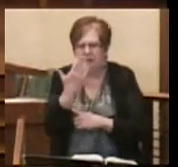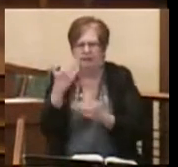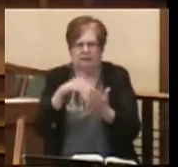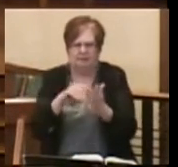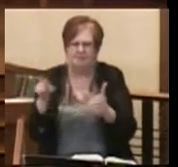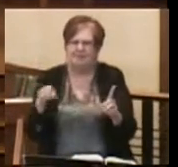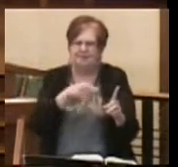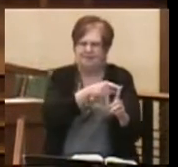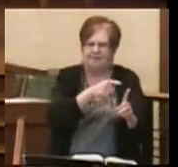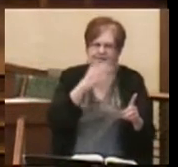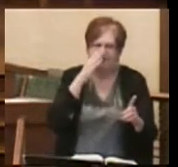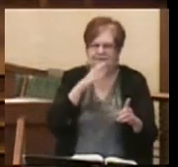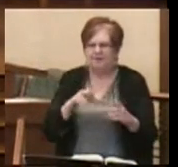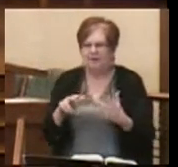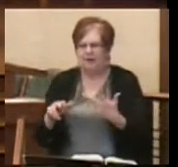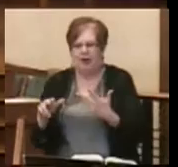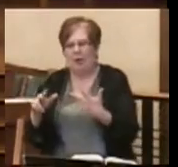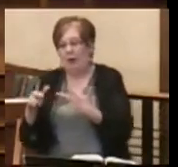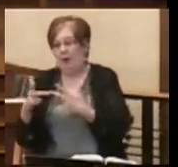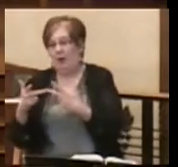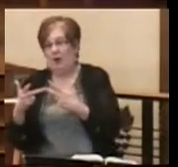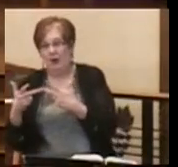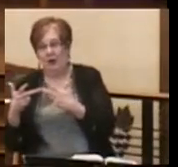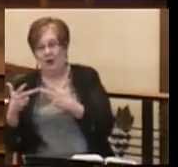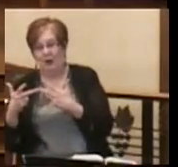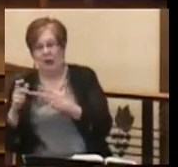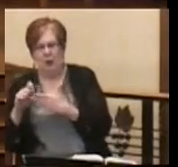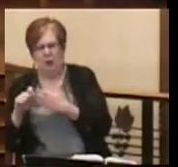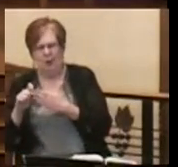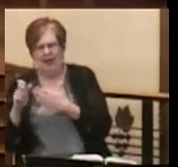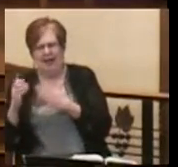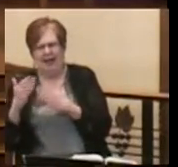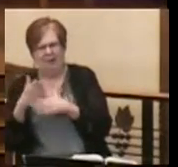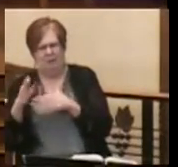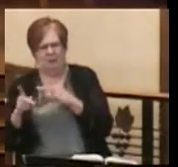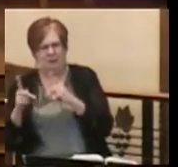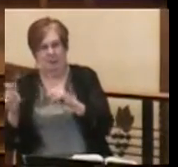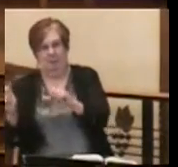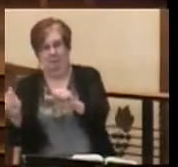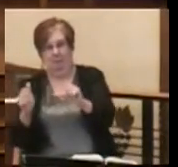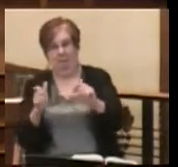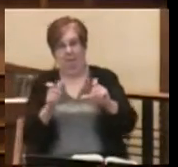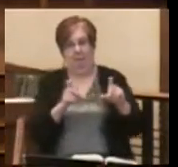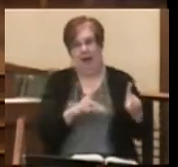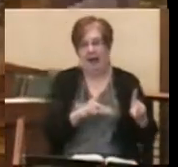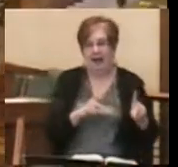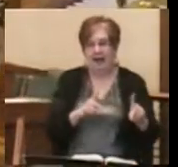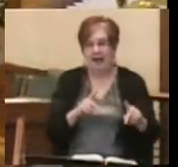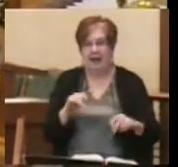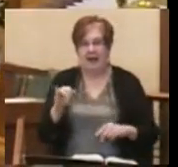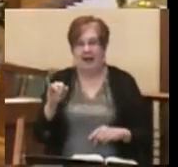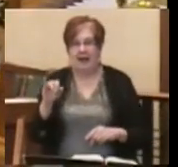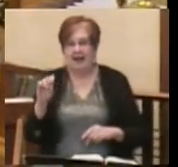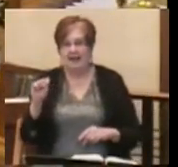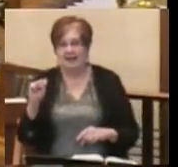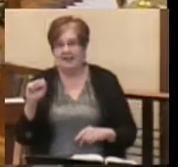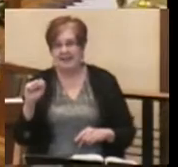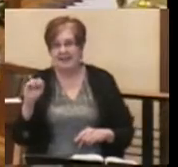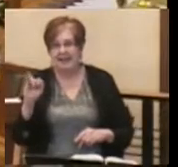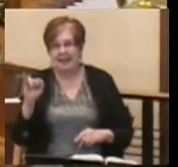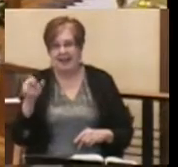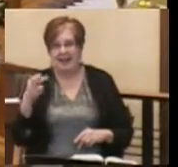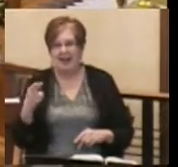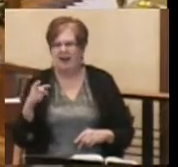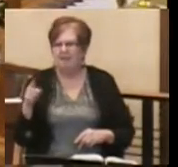momentarily. The third part of Isaiah is written after the people come back. And Isaiah challenges the people